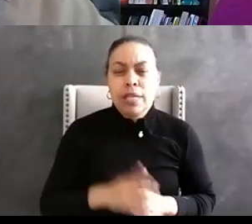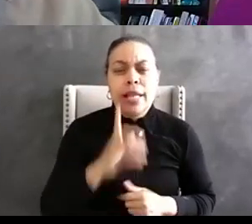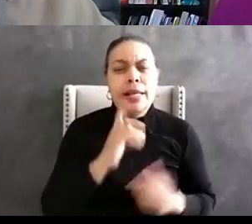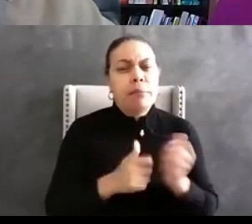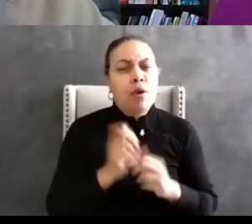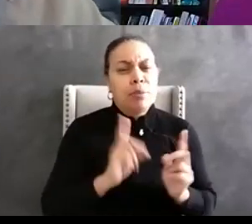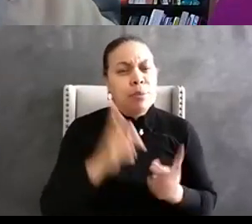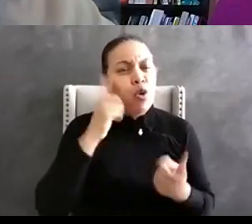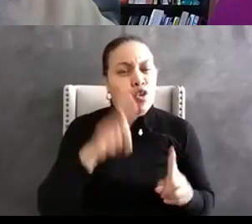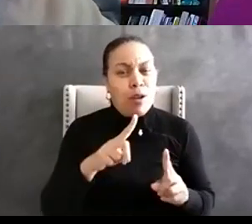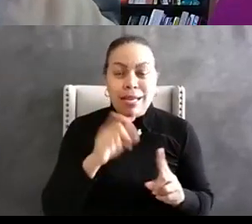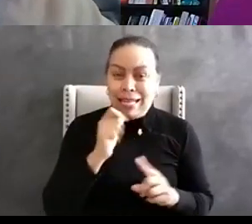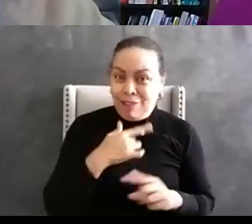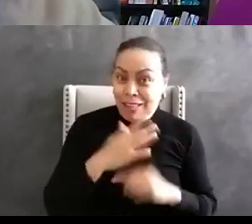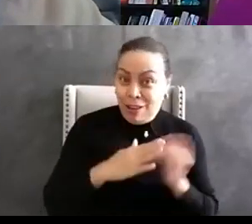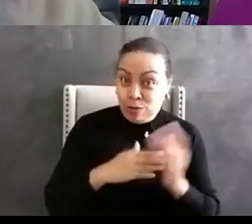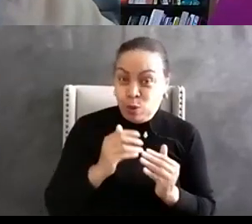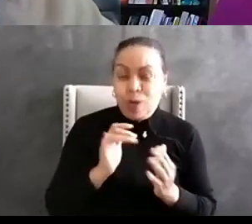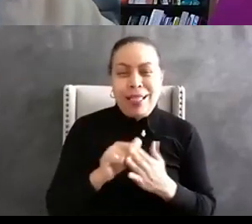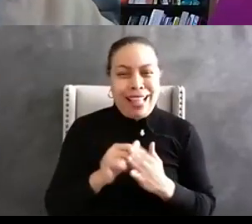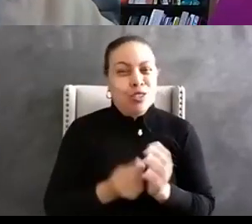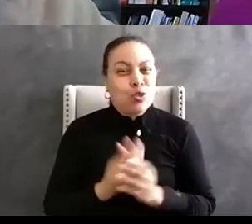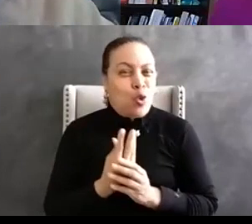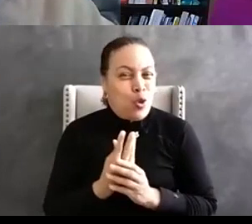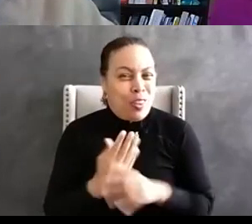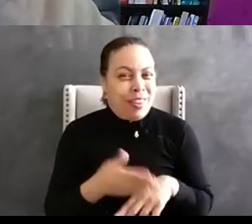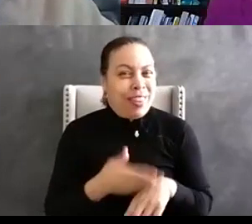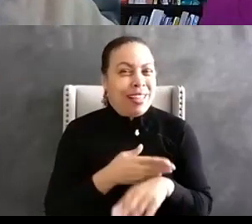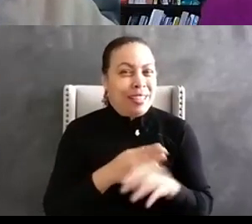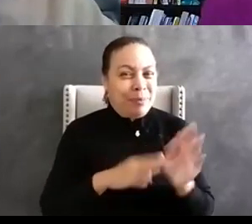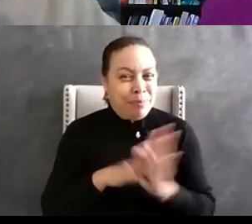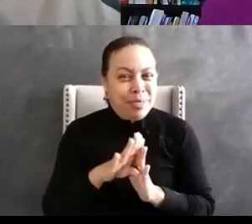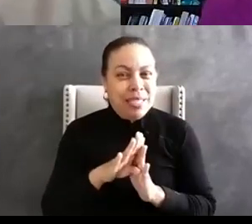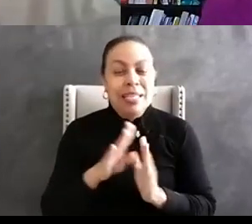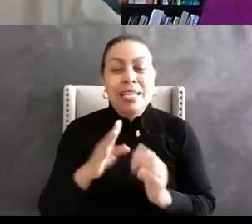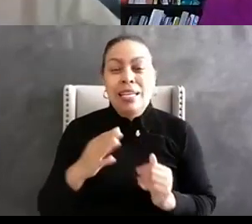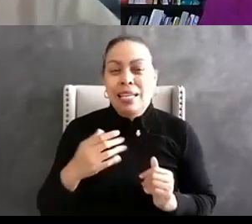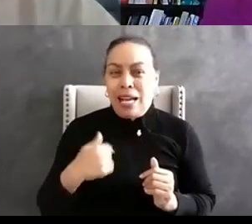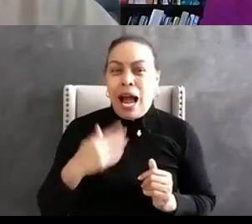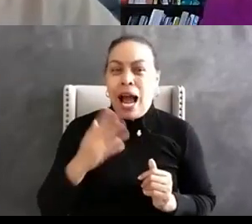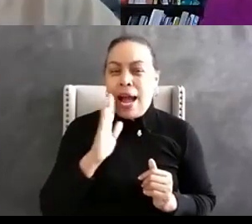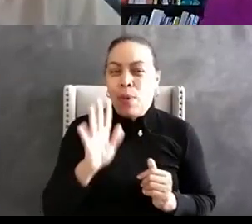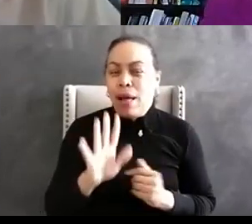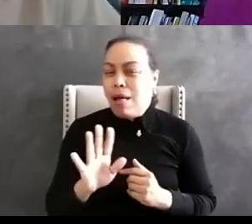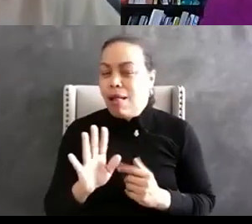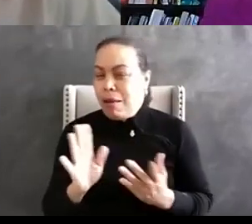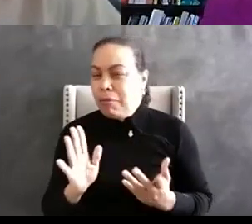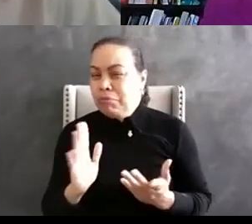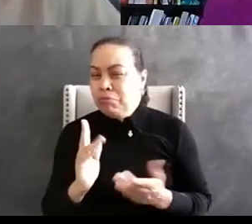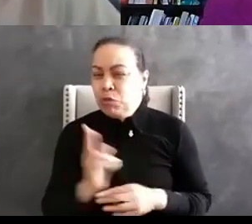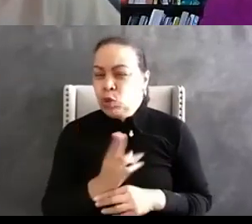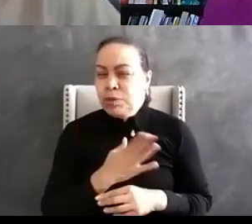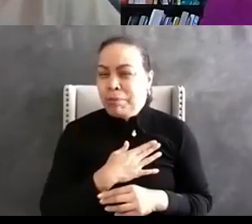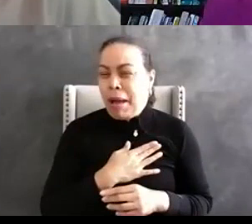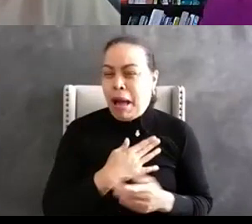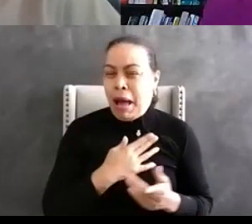it's gross but I'm going to take a voluntary second here speaker's preference I know don't don't mute me but um I just want to thank you all